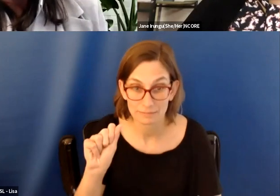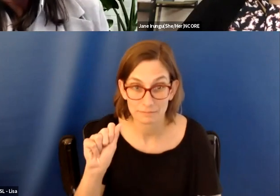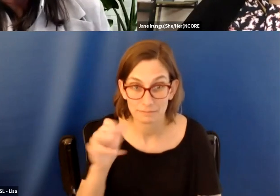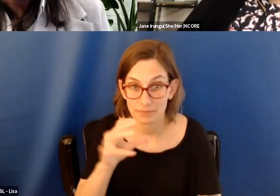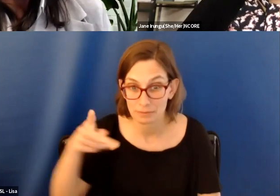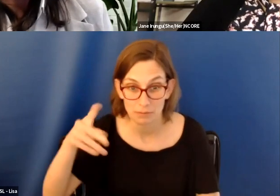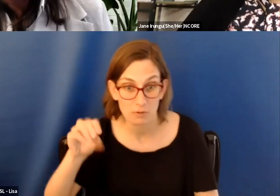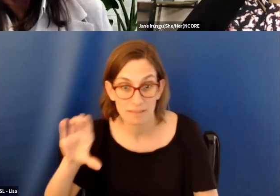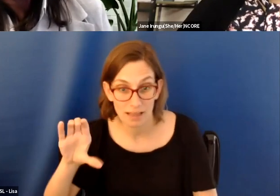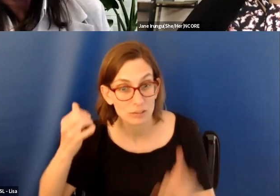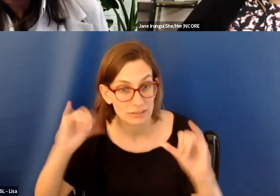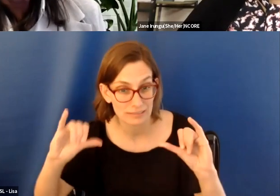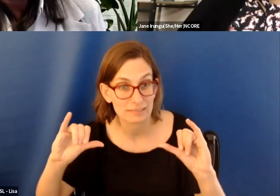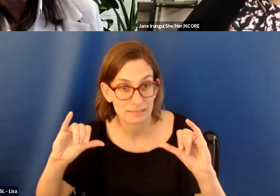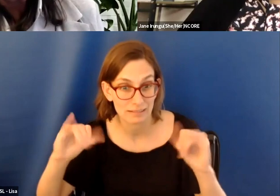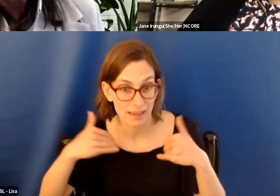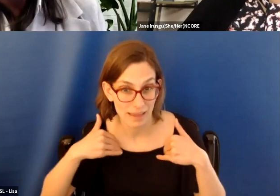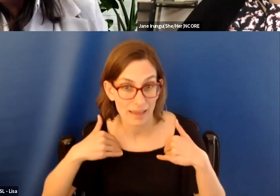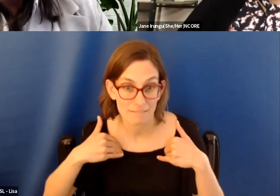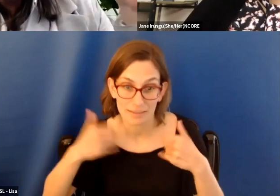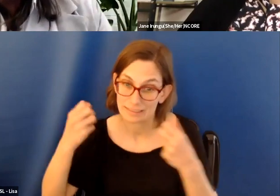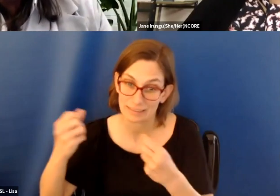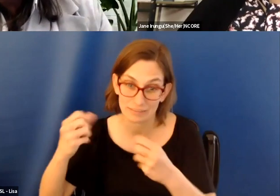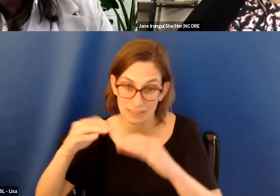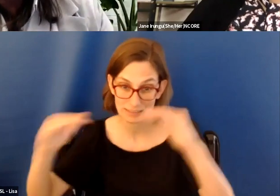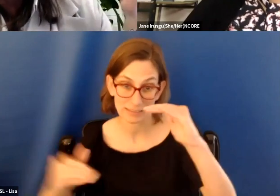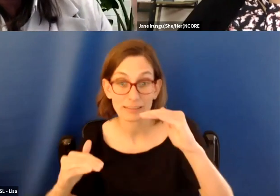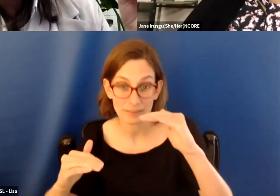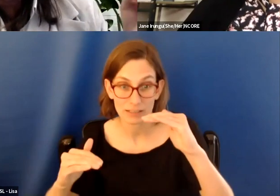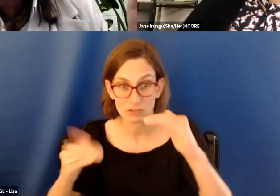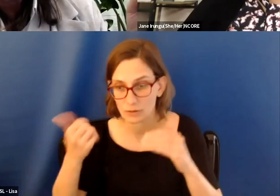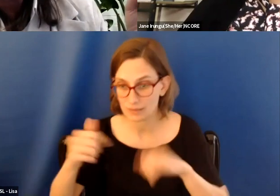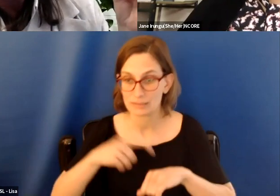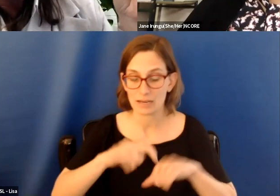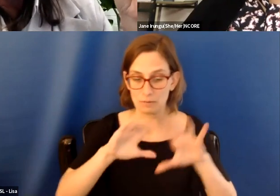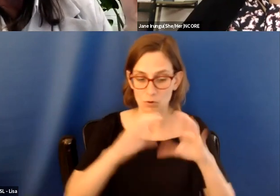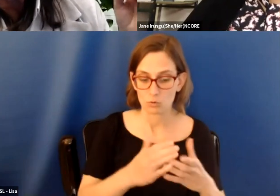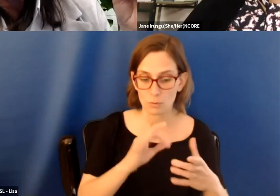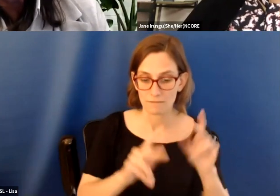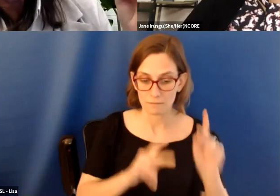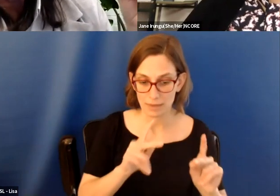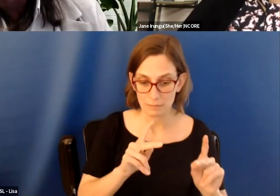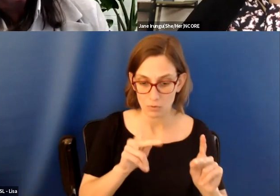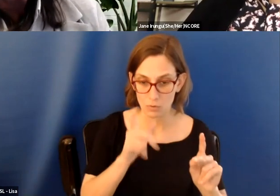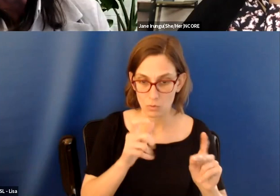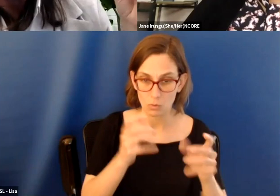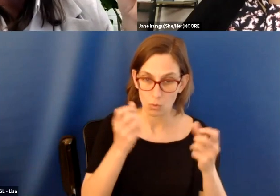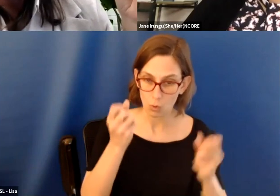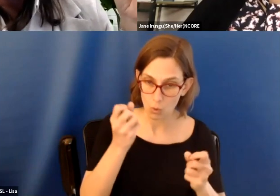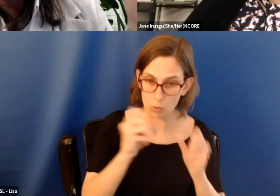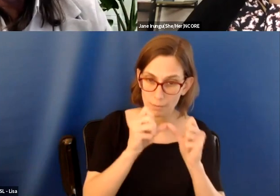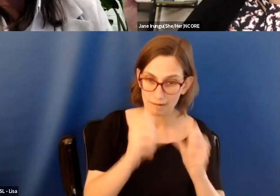people of color are still at a significant disadvantage. So anytime there is a group of people that holds and maintains power,